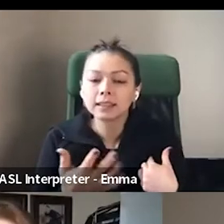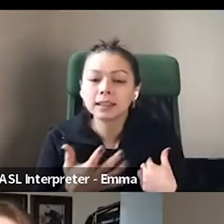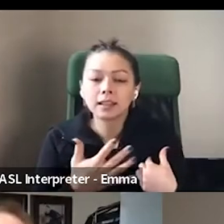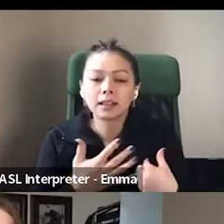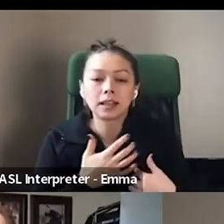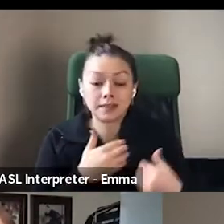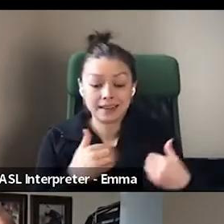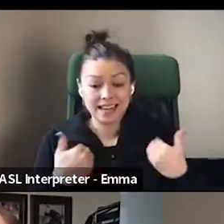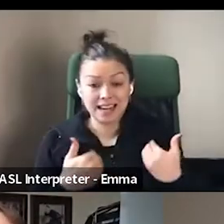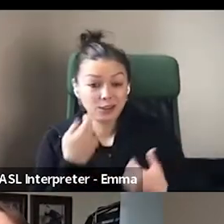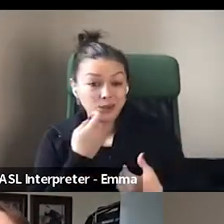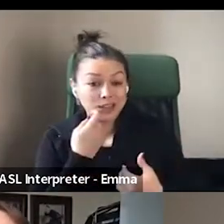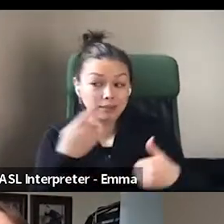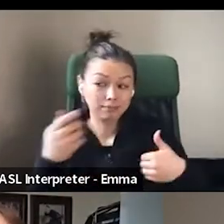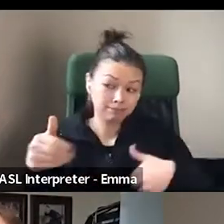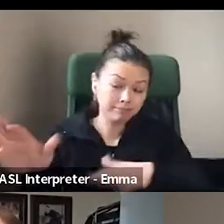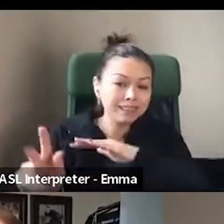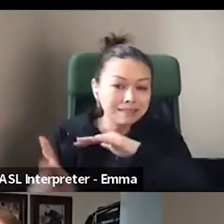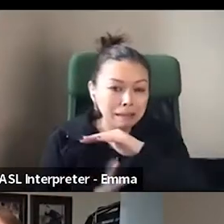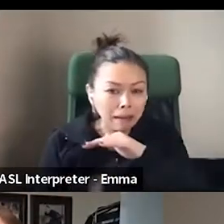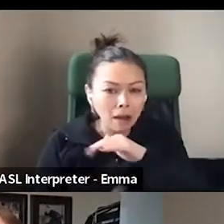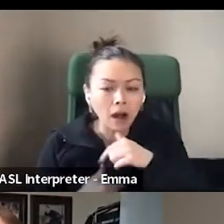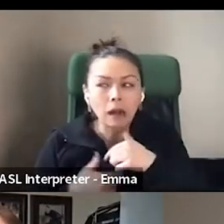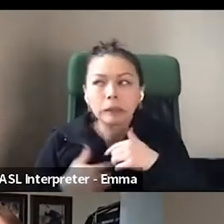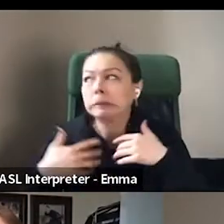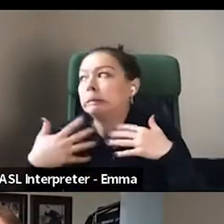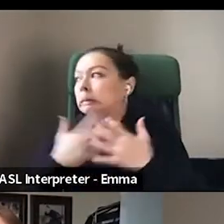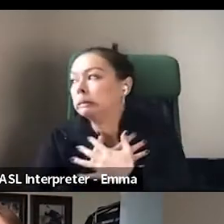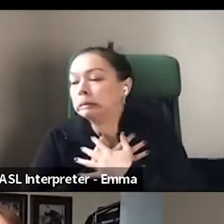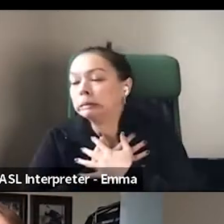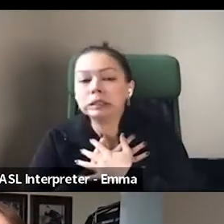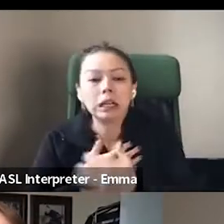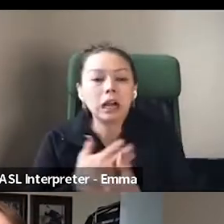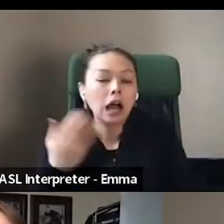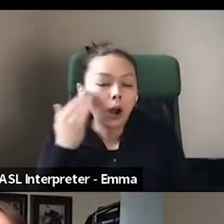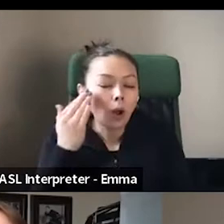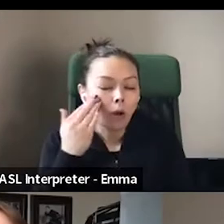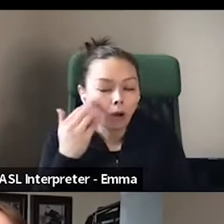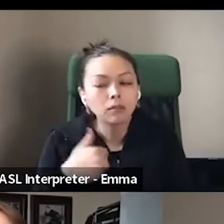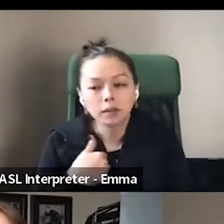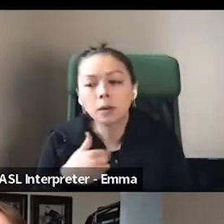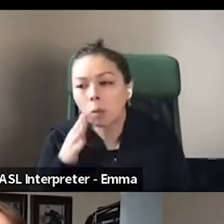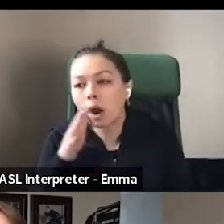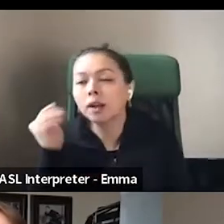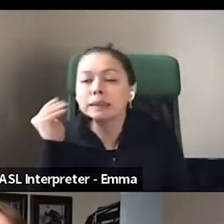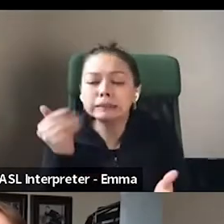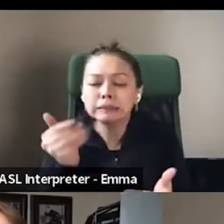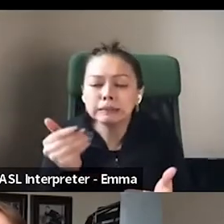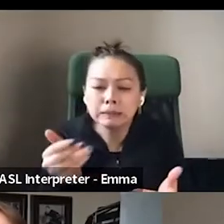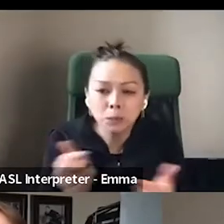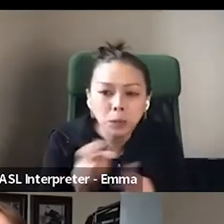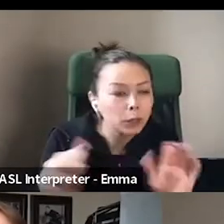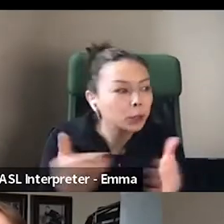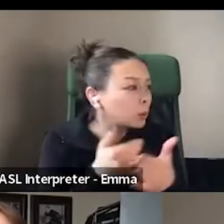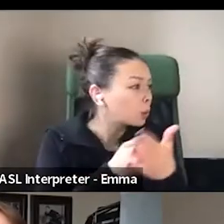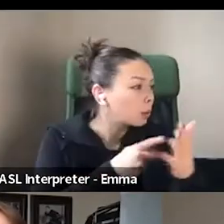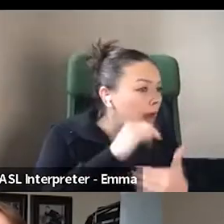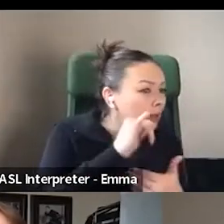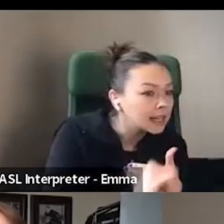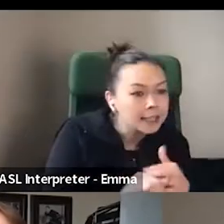And especially with the lockdown, I just was itching to be involved in a different way.